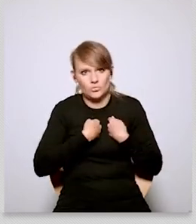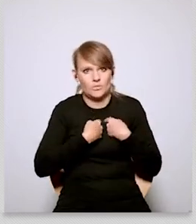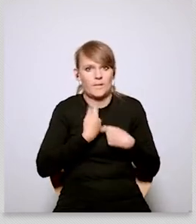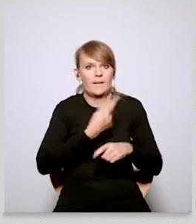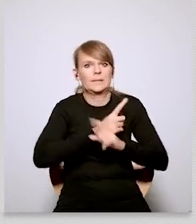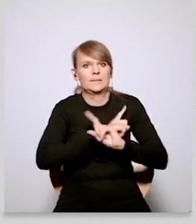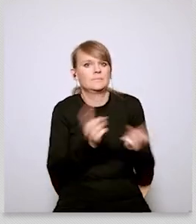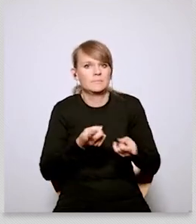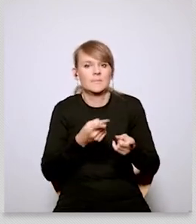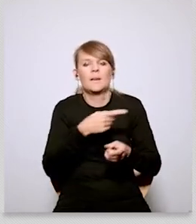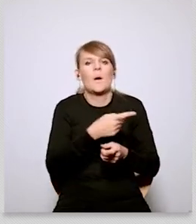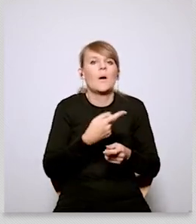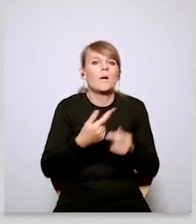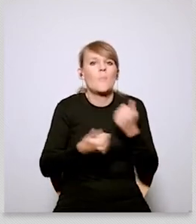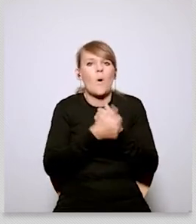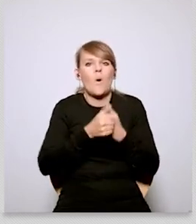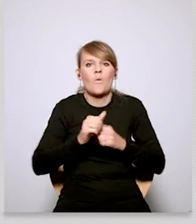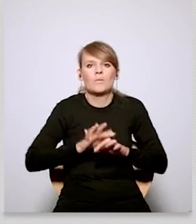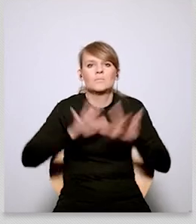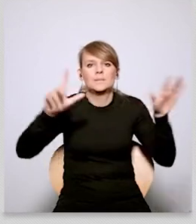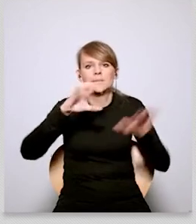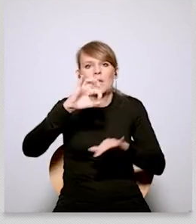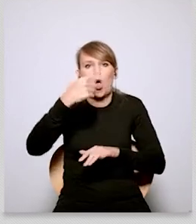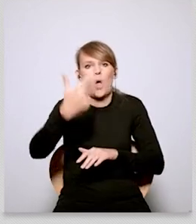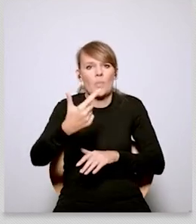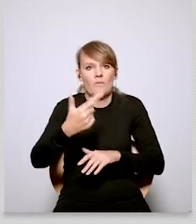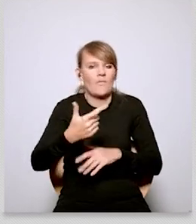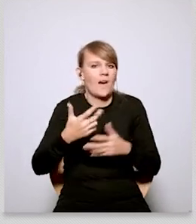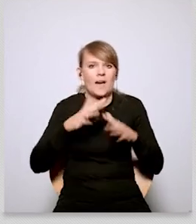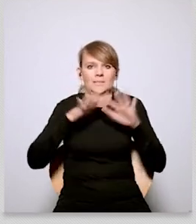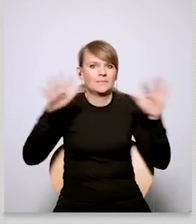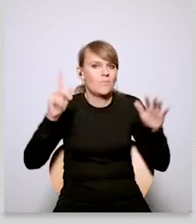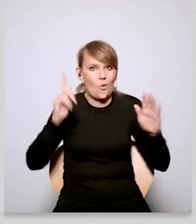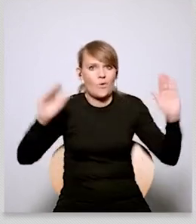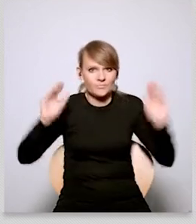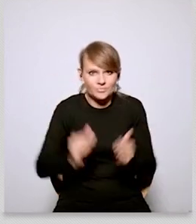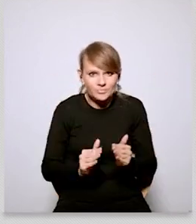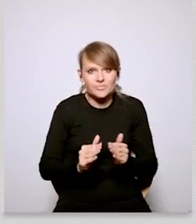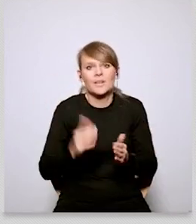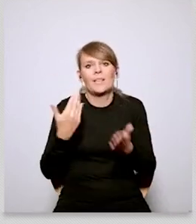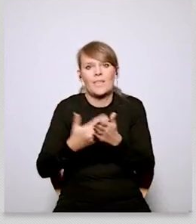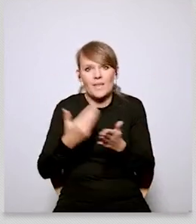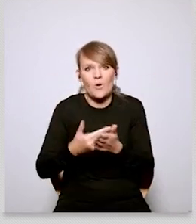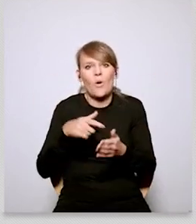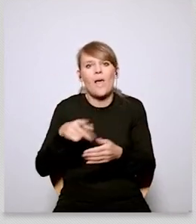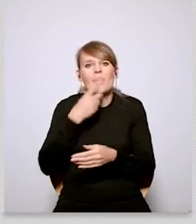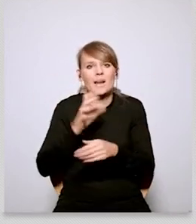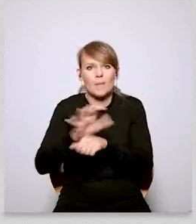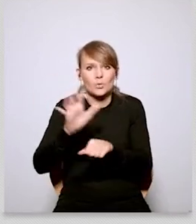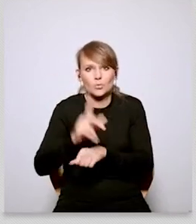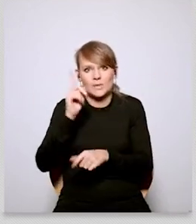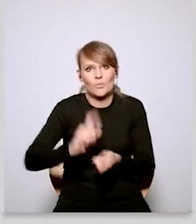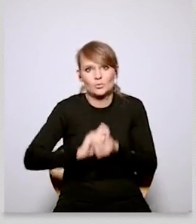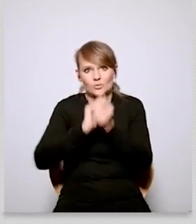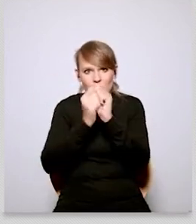afraid that we are going to do poorly in economic terms when we are no longer allowed to produce our